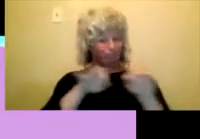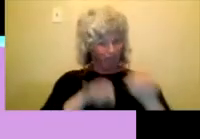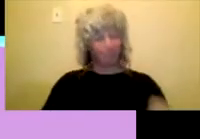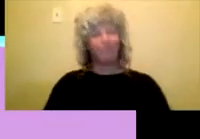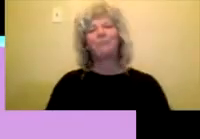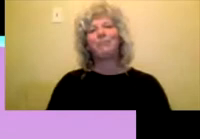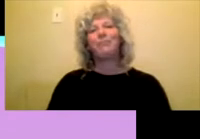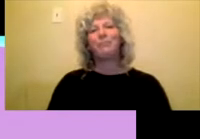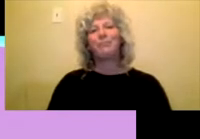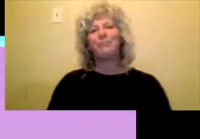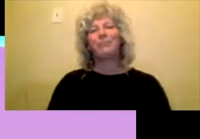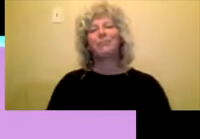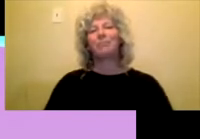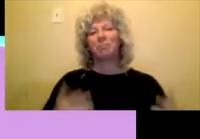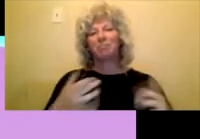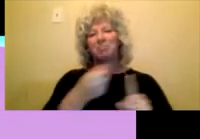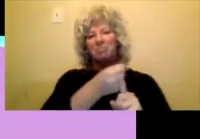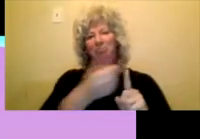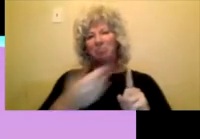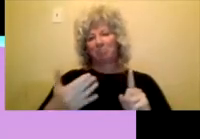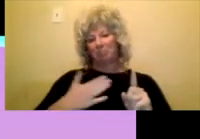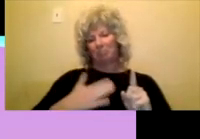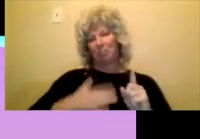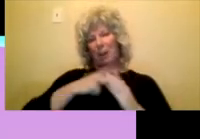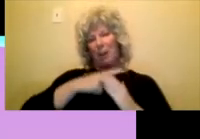you to the program I manage.